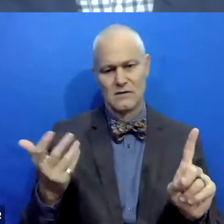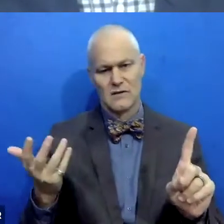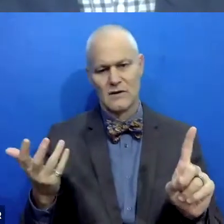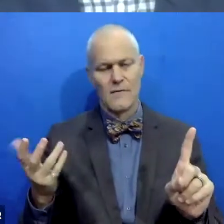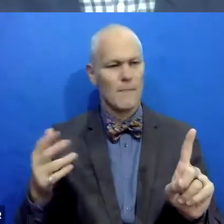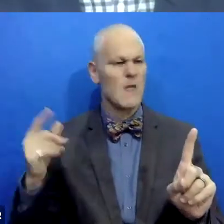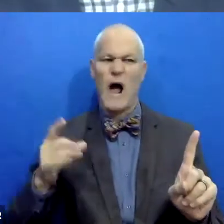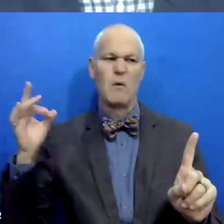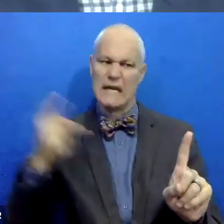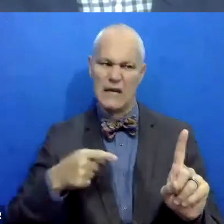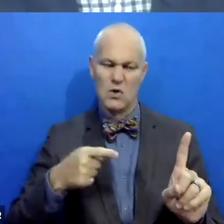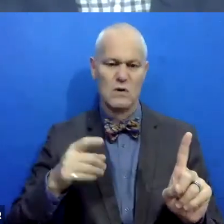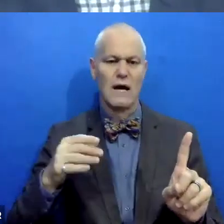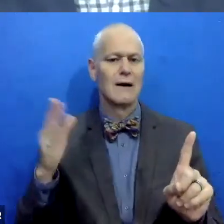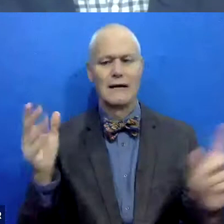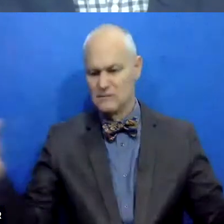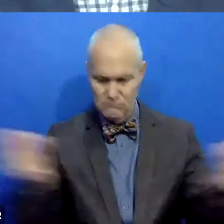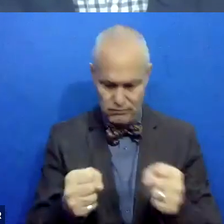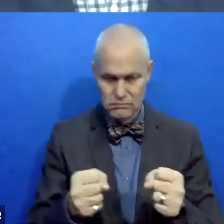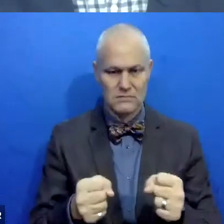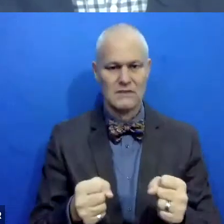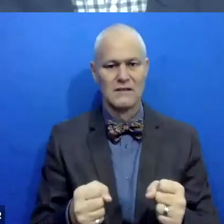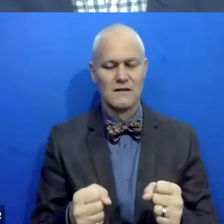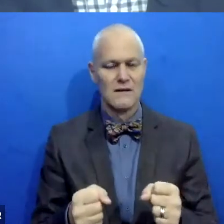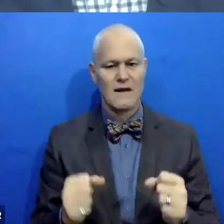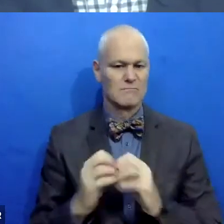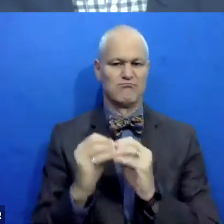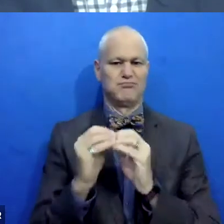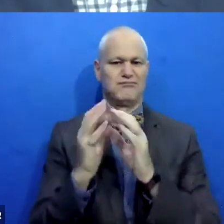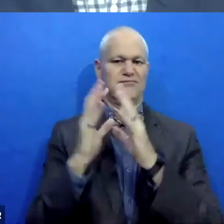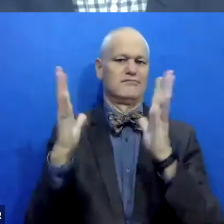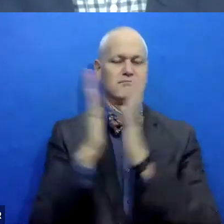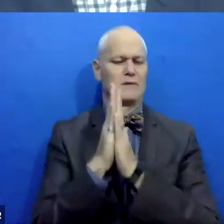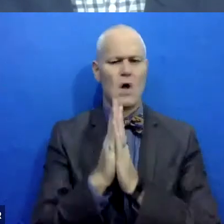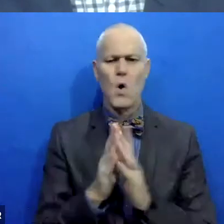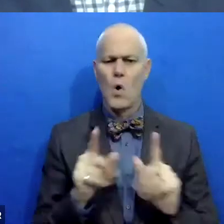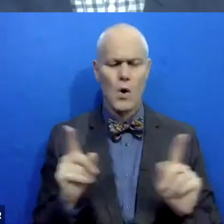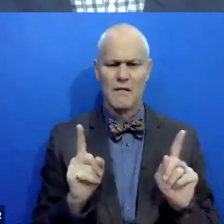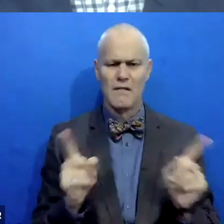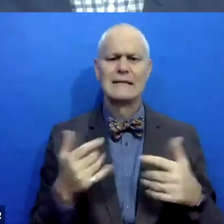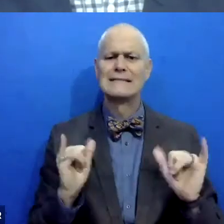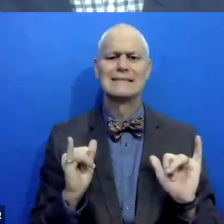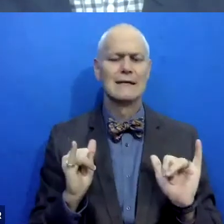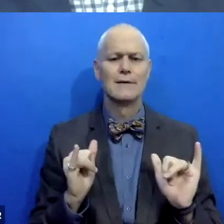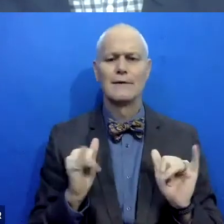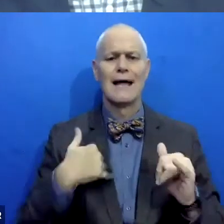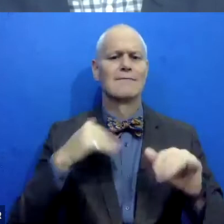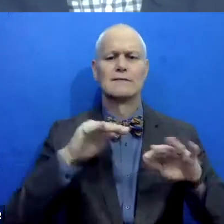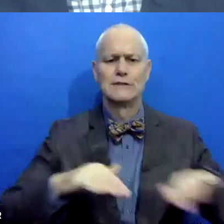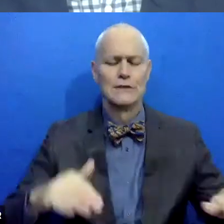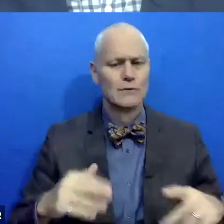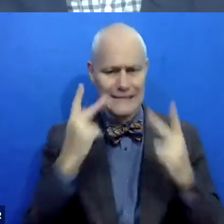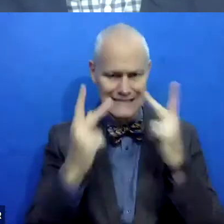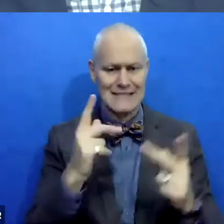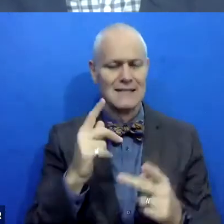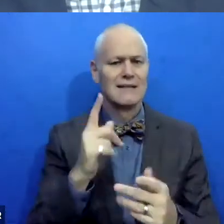been threatening to kill them. And then we're bringing them together and then it's going to cause the whole thing to escalate. Right. These are people who are still sharing custody, uh, see each other multiple times